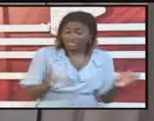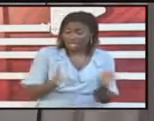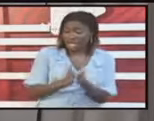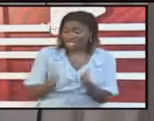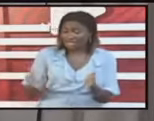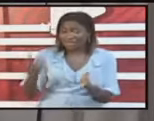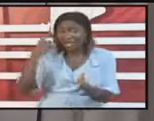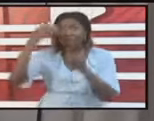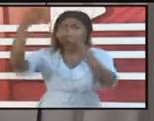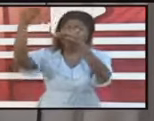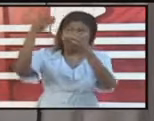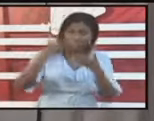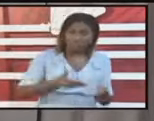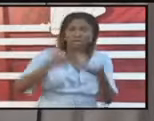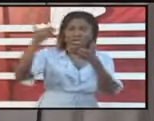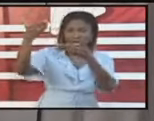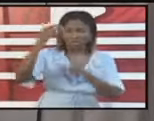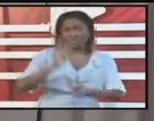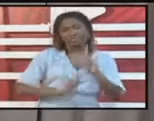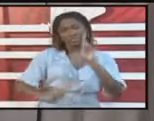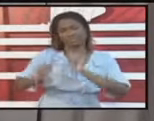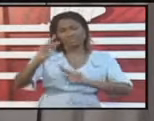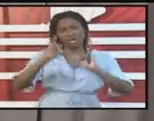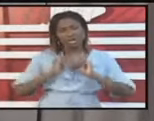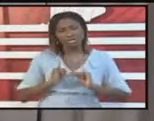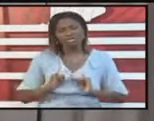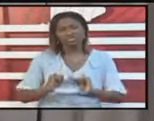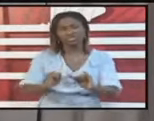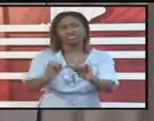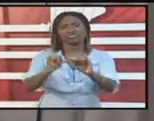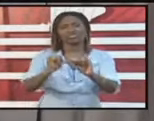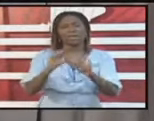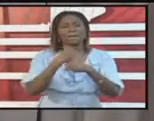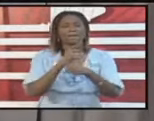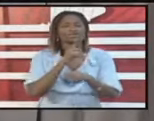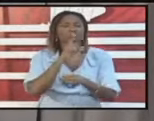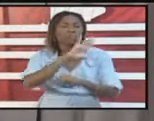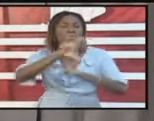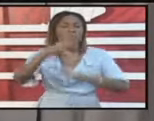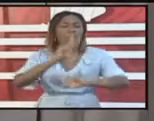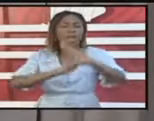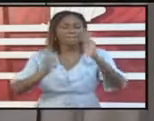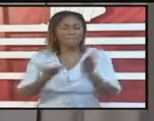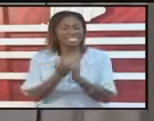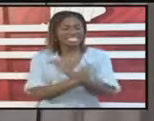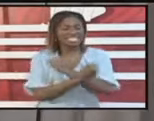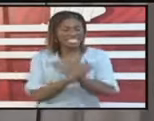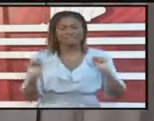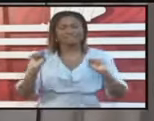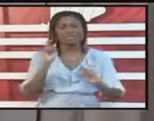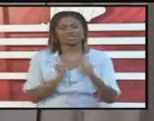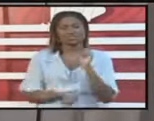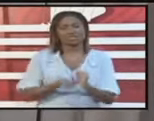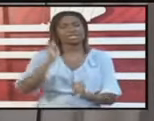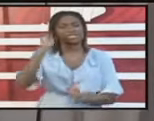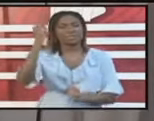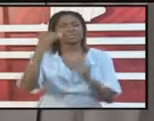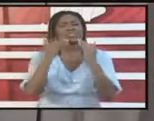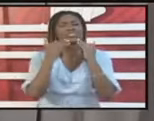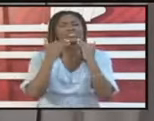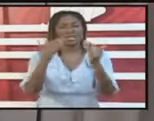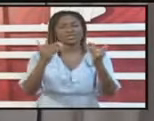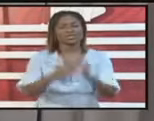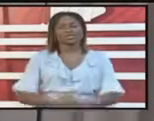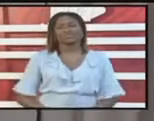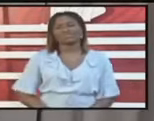what we can manage in our public health care system to continue to keep the population safe here in Trinidad and Tobago. Thank you very much Minister Cox.